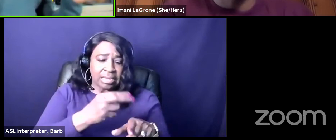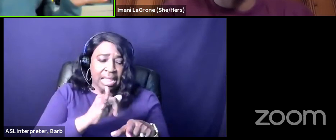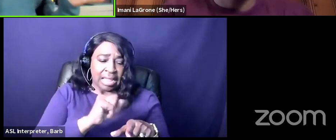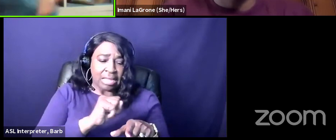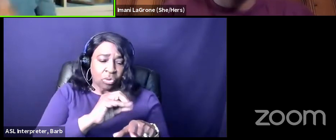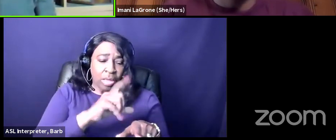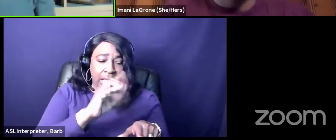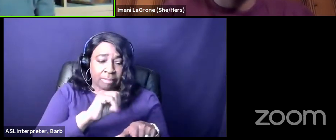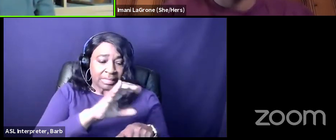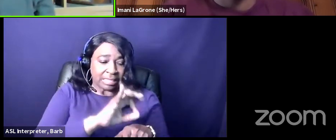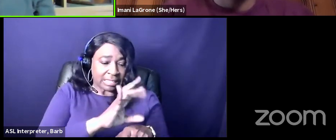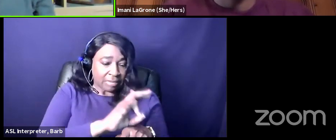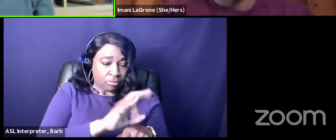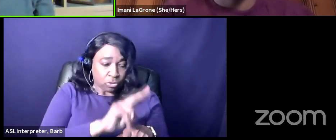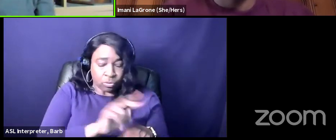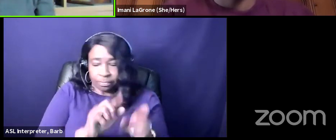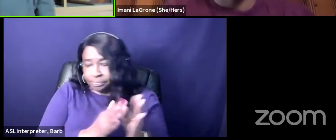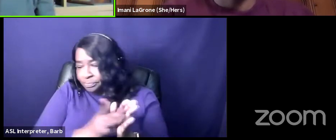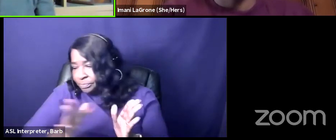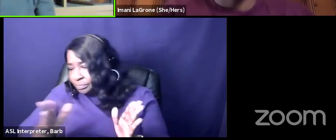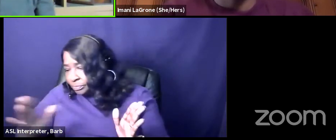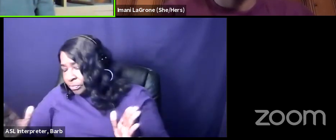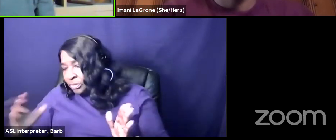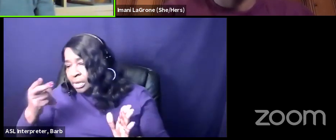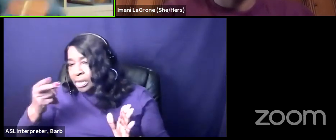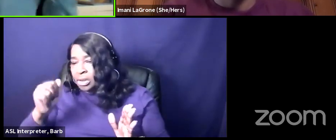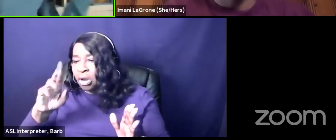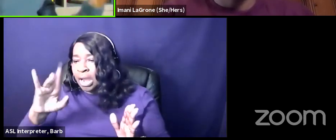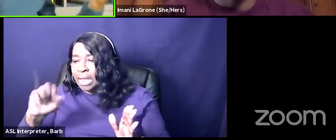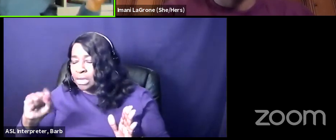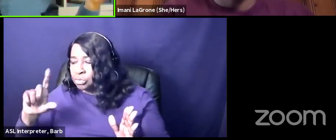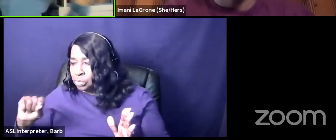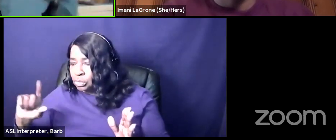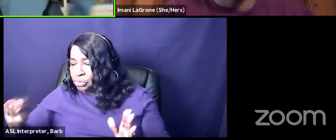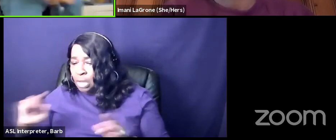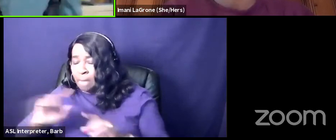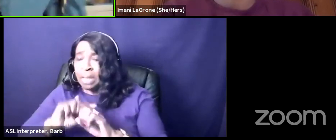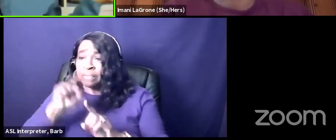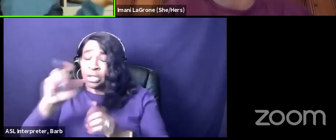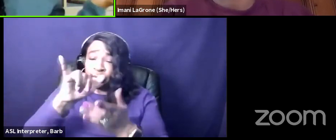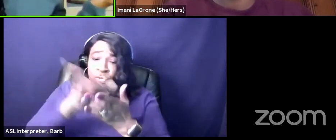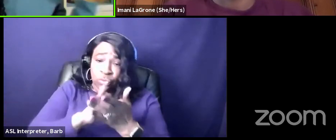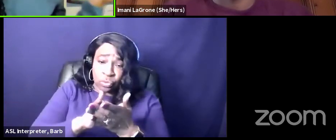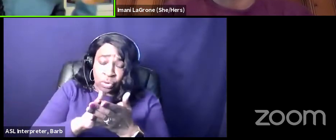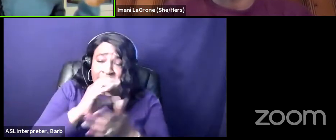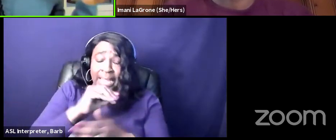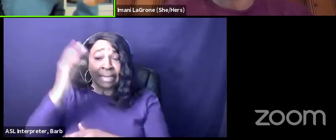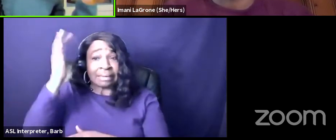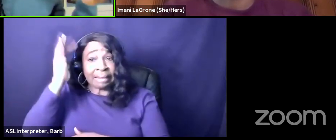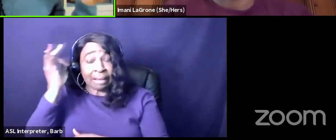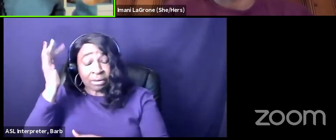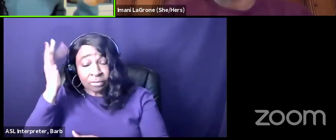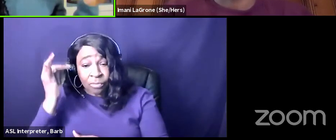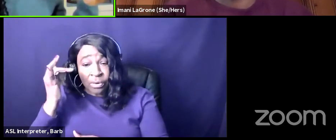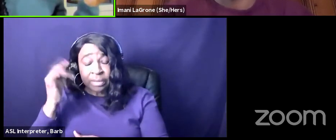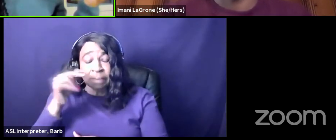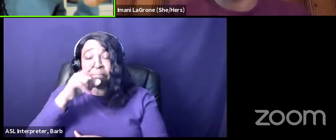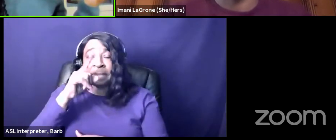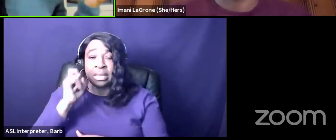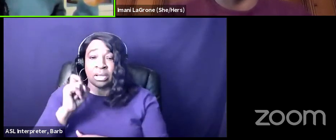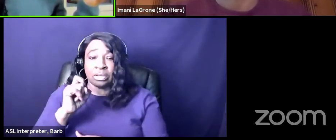to 2020. but it's a new york and a chicago or a new york and a california question because